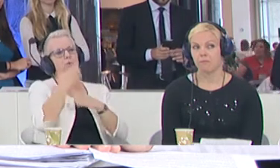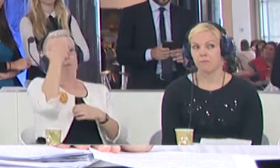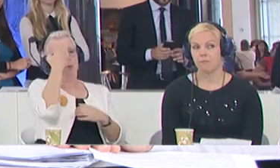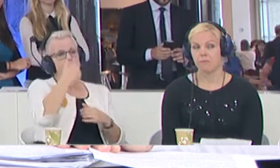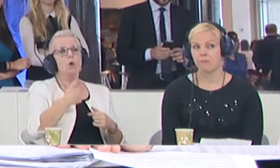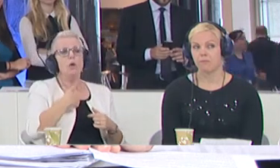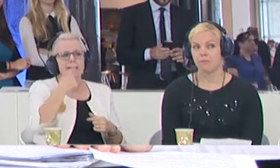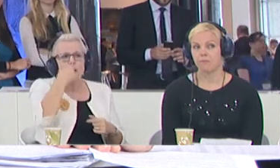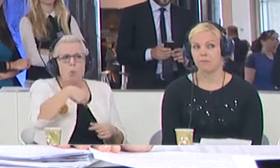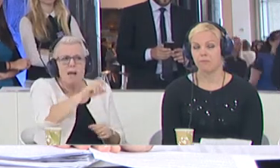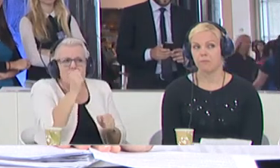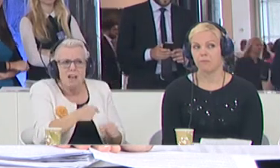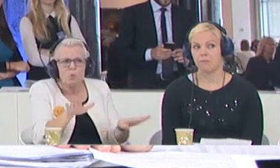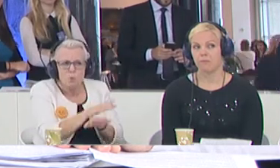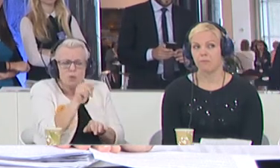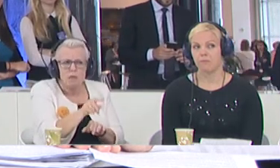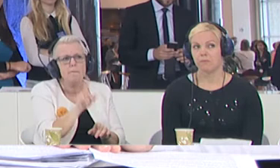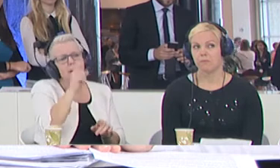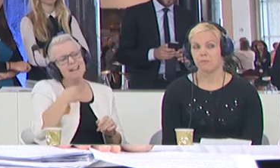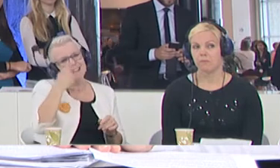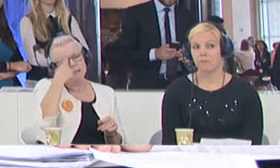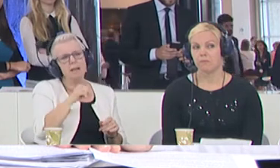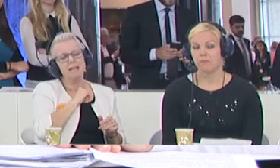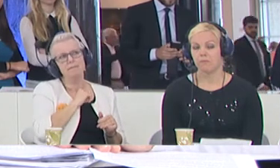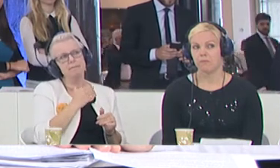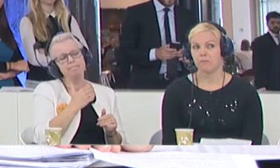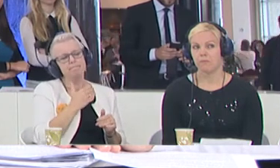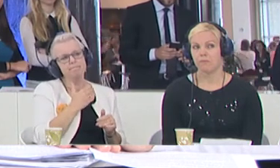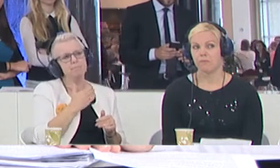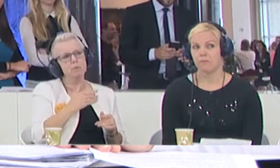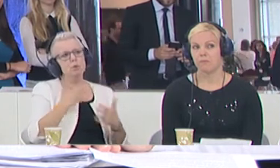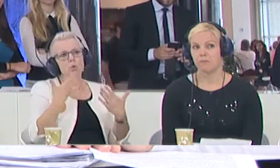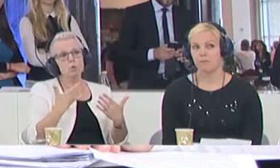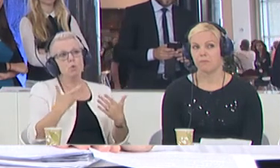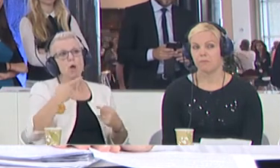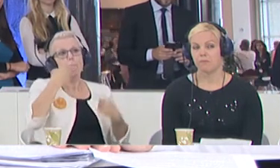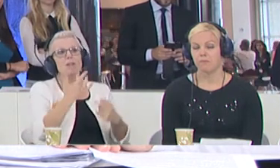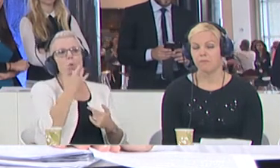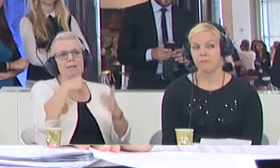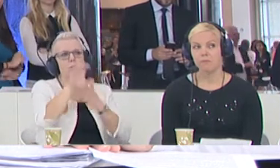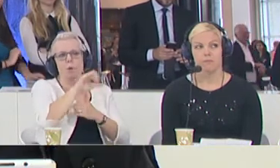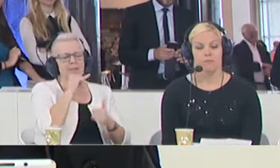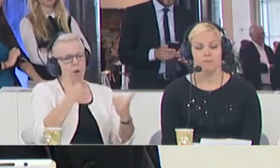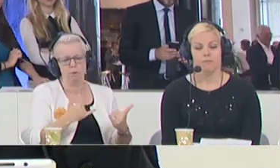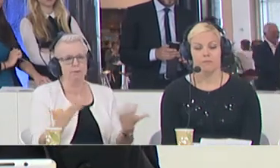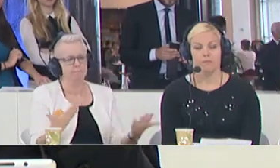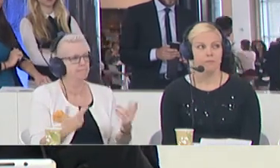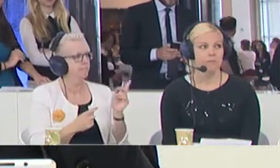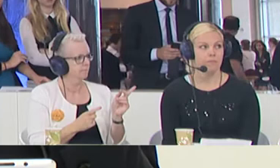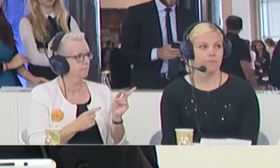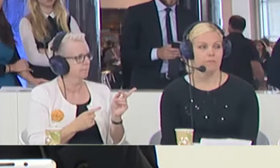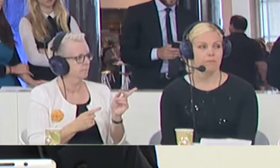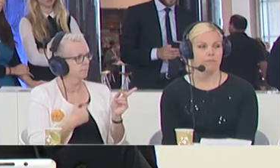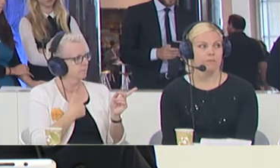are capable of doing it. But I believe that there is really not a right political will in Europe. Malenburg, I find it